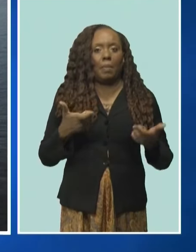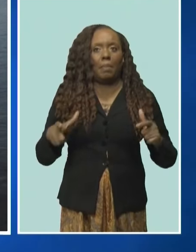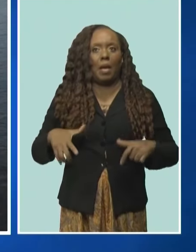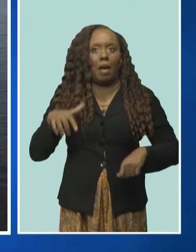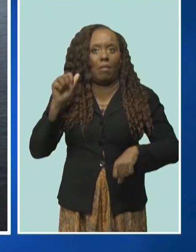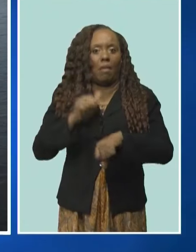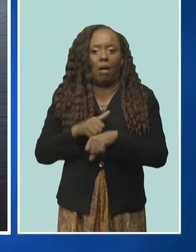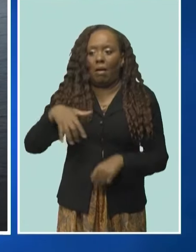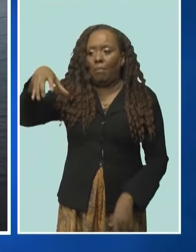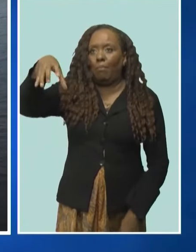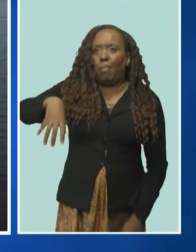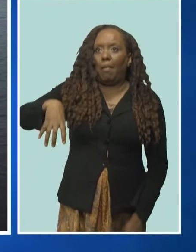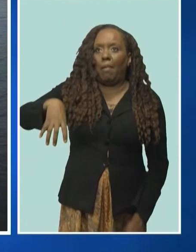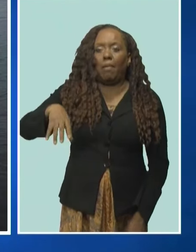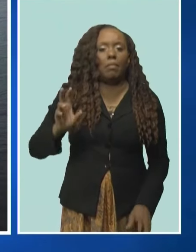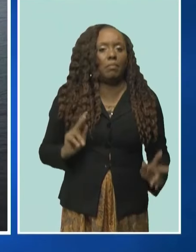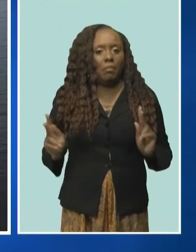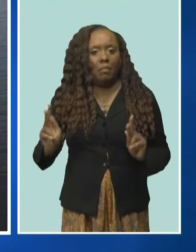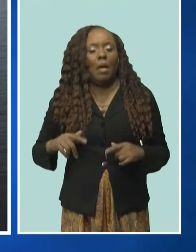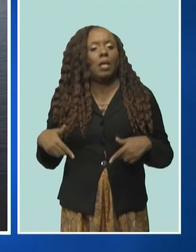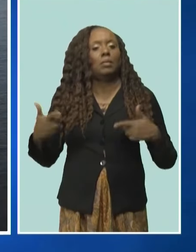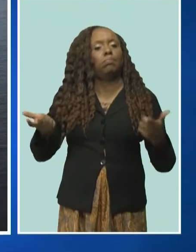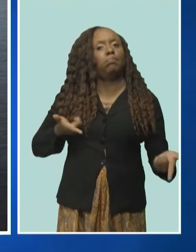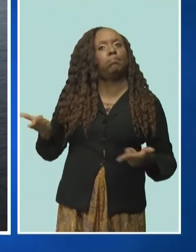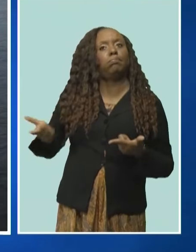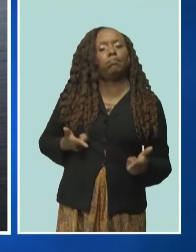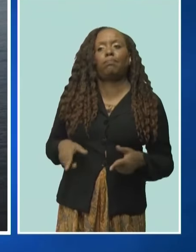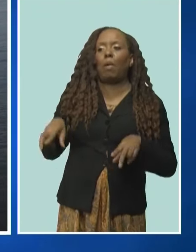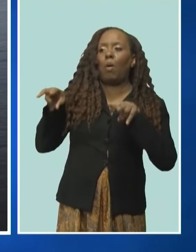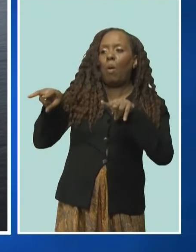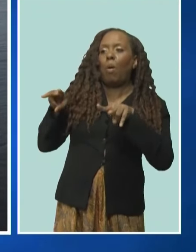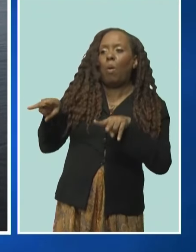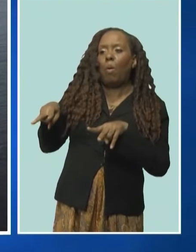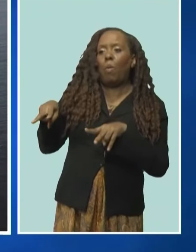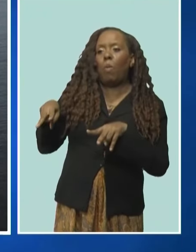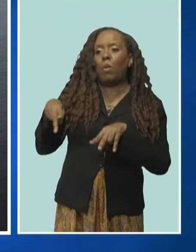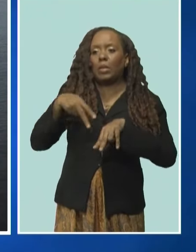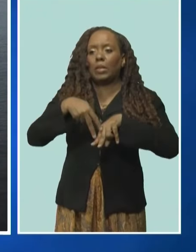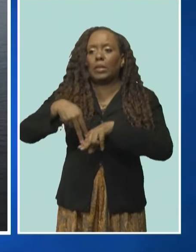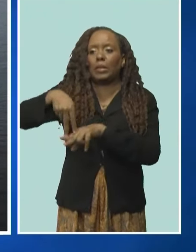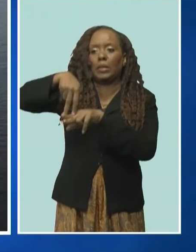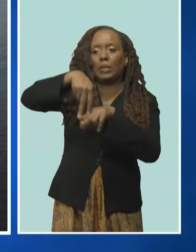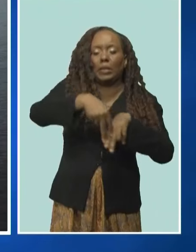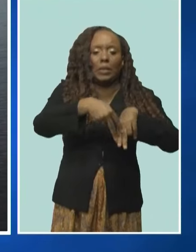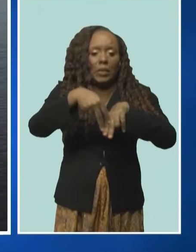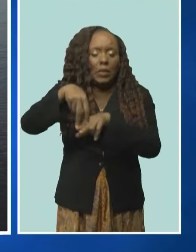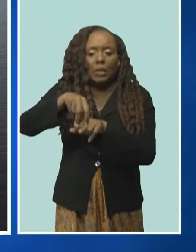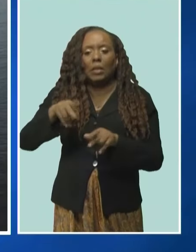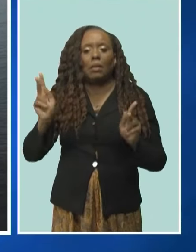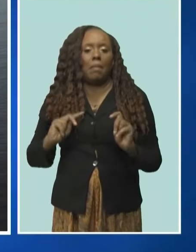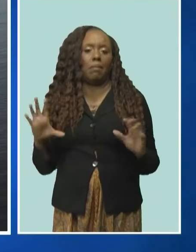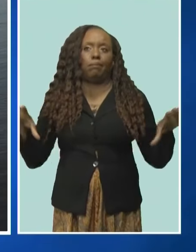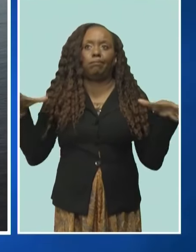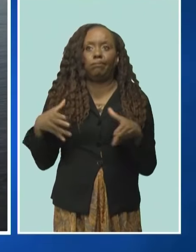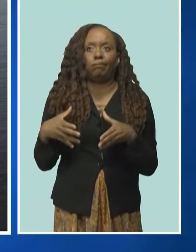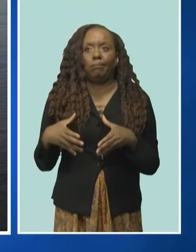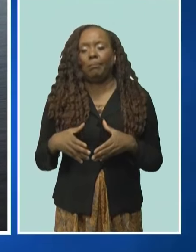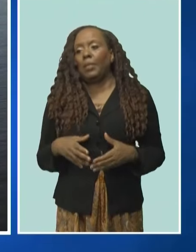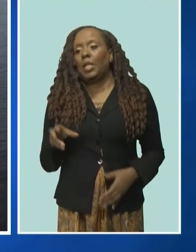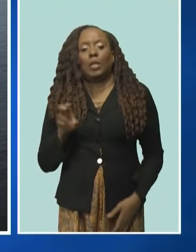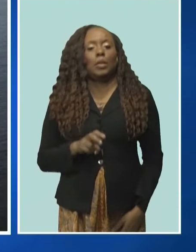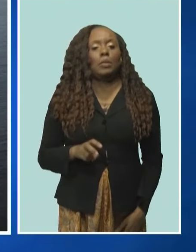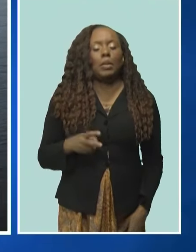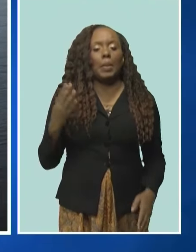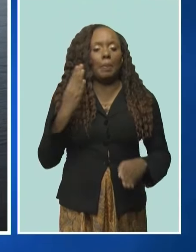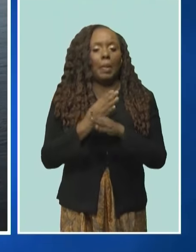everyone used to hang out, could watch all the surfers, a parlor at soup bowl. It was just a congregating spot. All the tour buses would